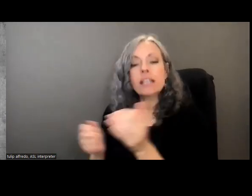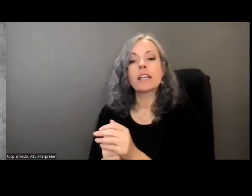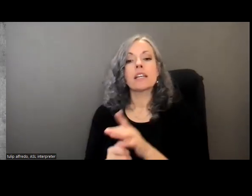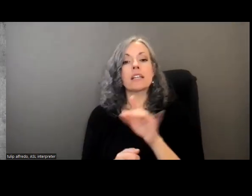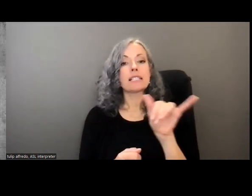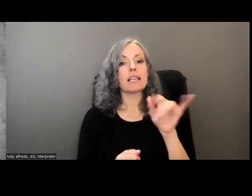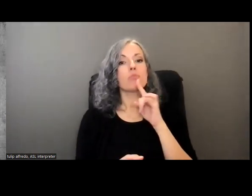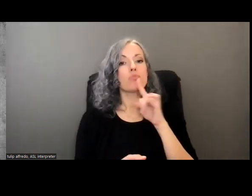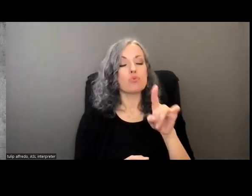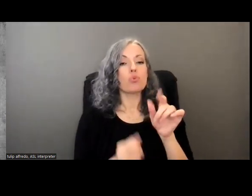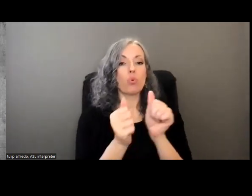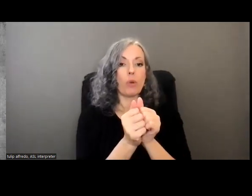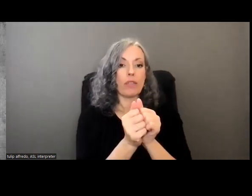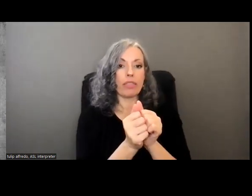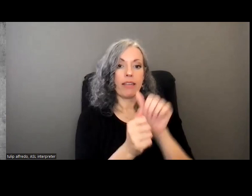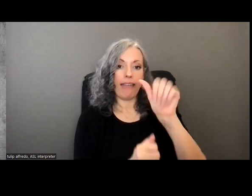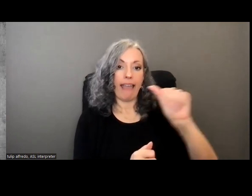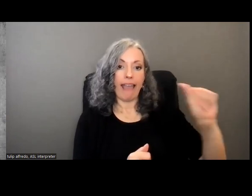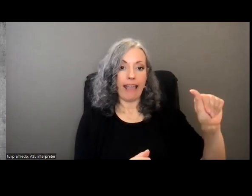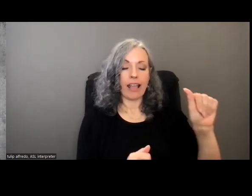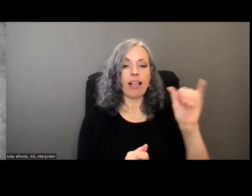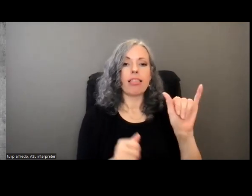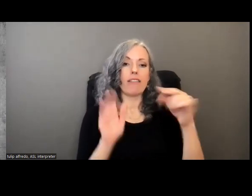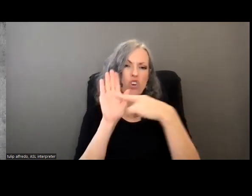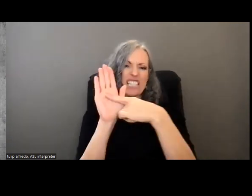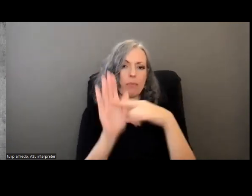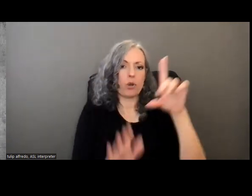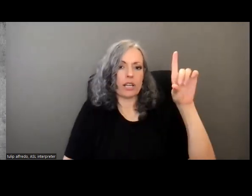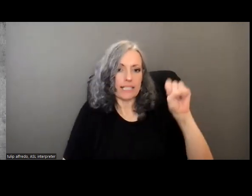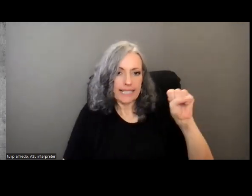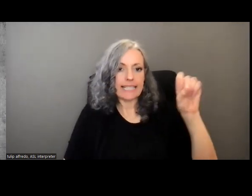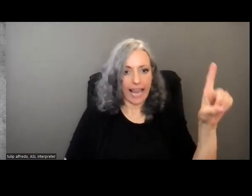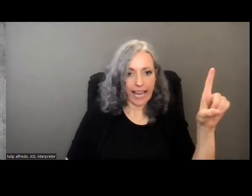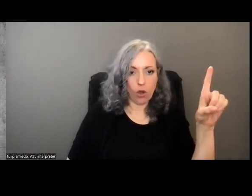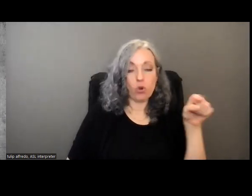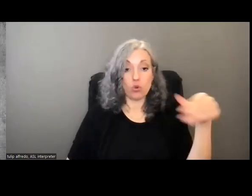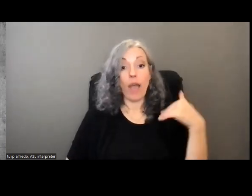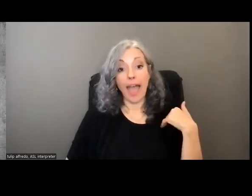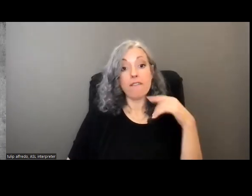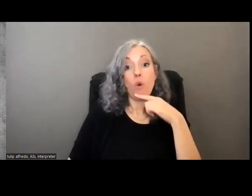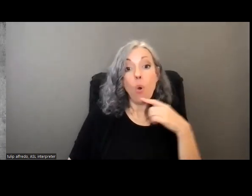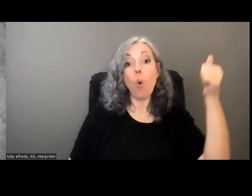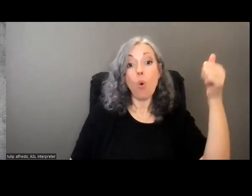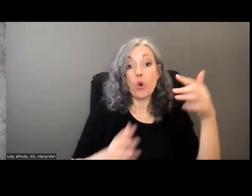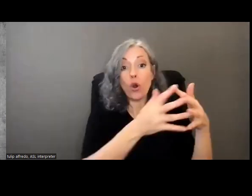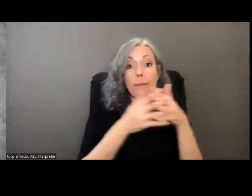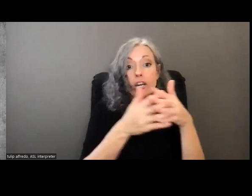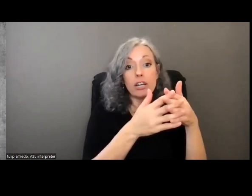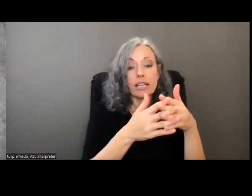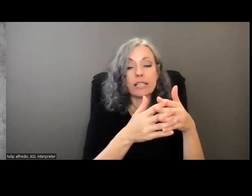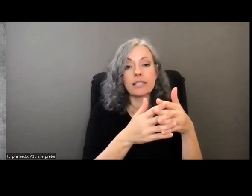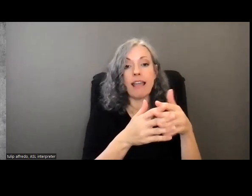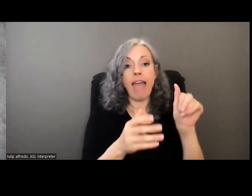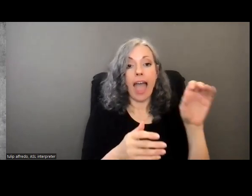agencies on aging in a place like san diego where you have the the older americans act money coming in is